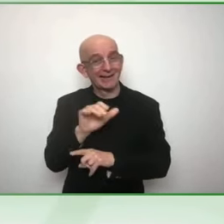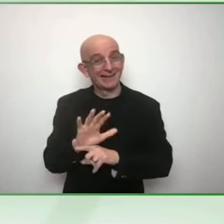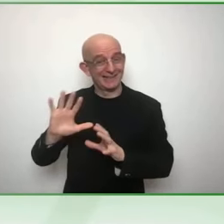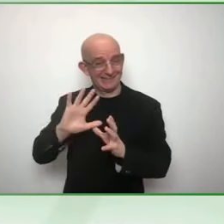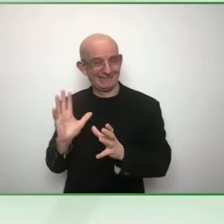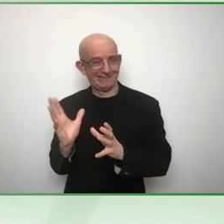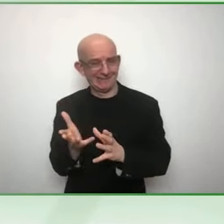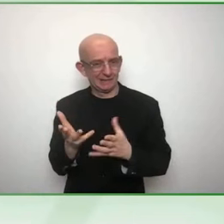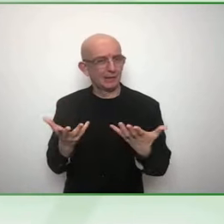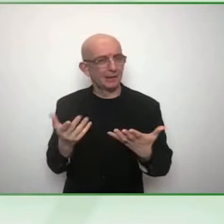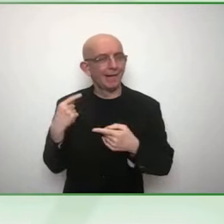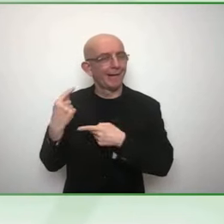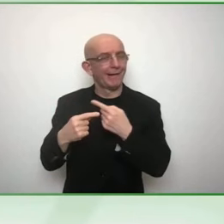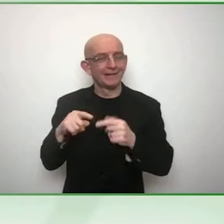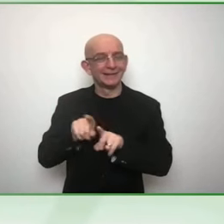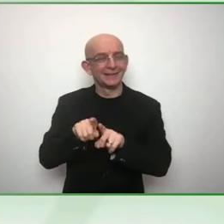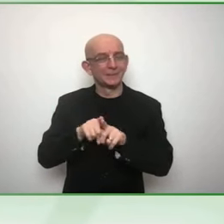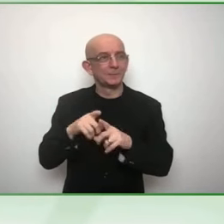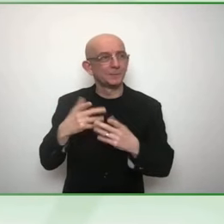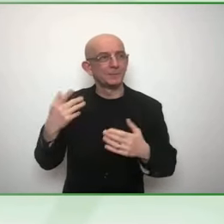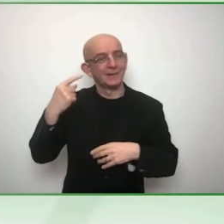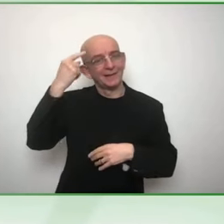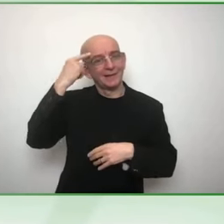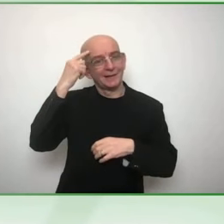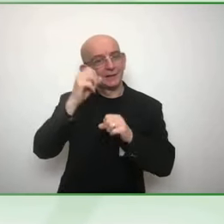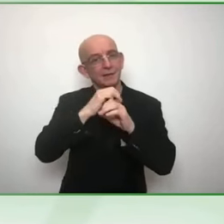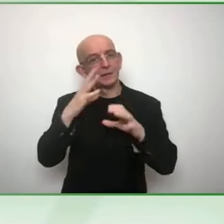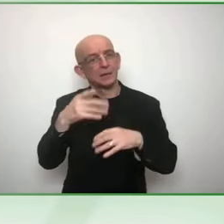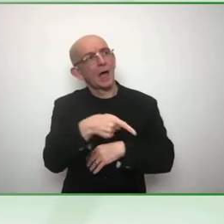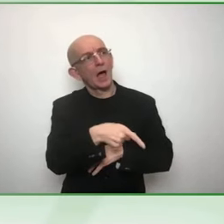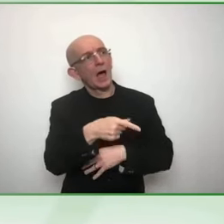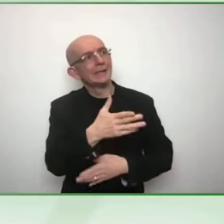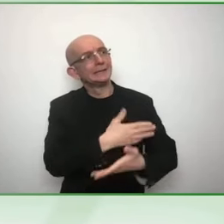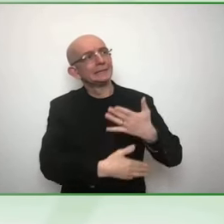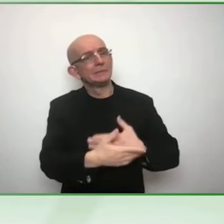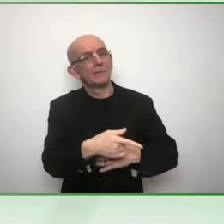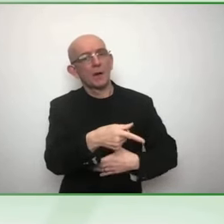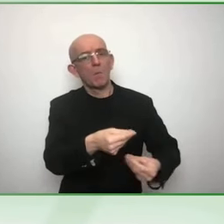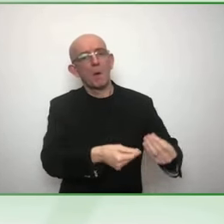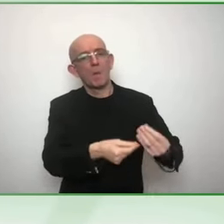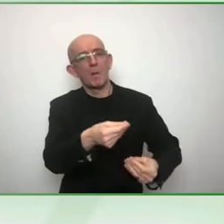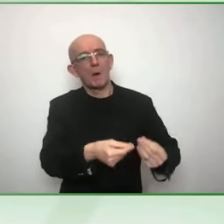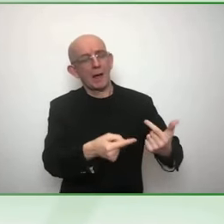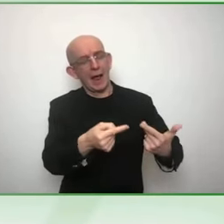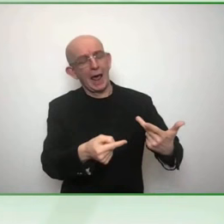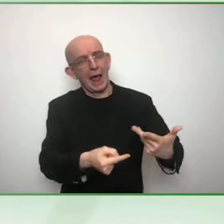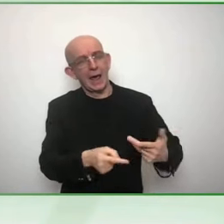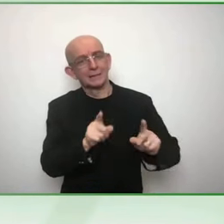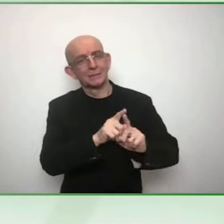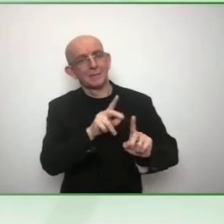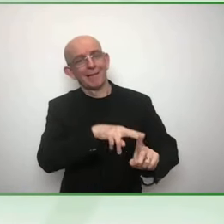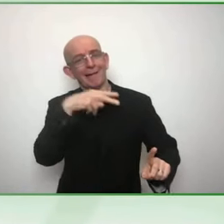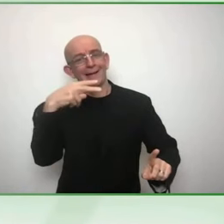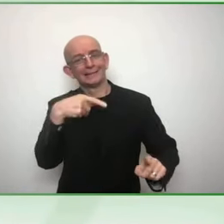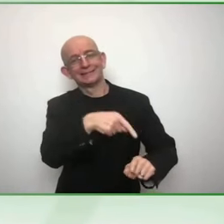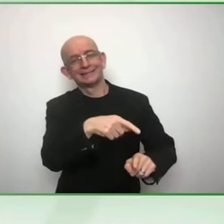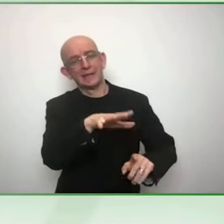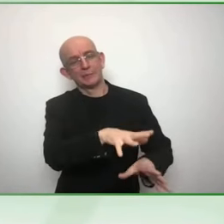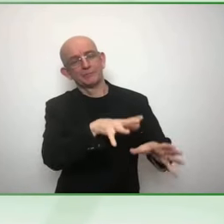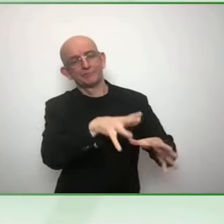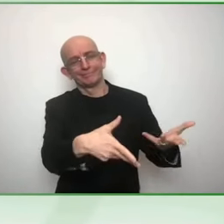welfare, simply because persons with disabilities are regarded as service beneficiaries.